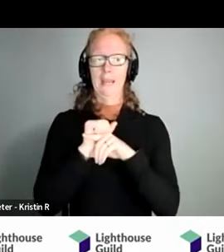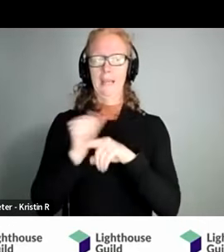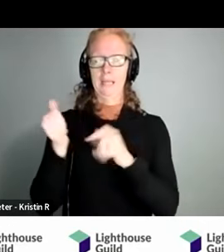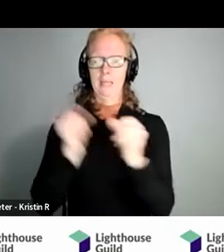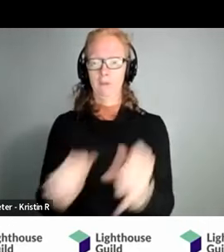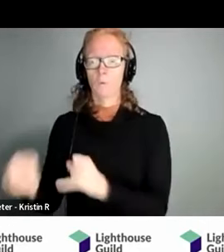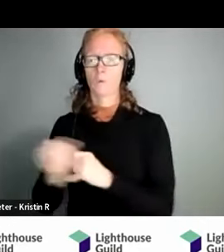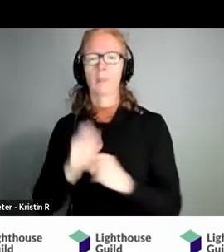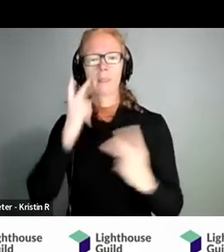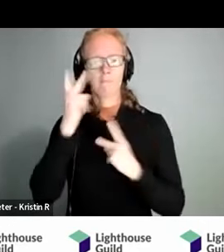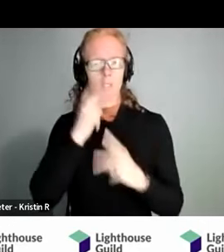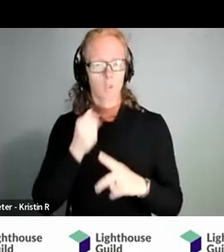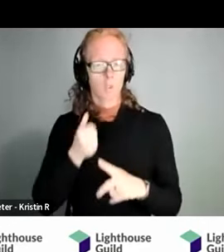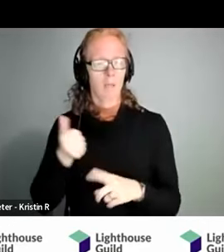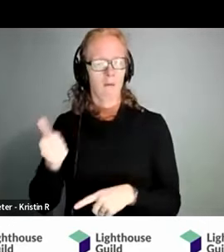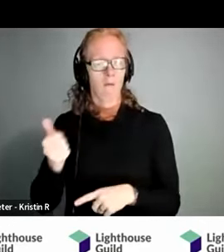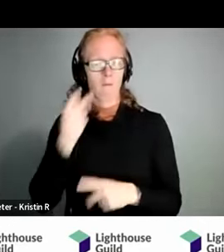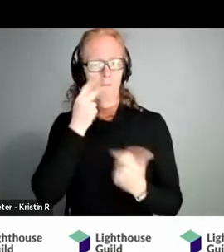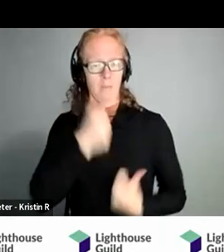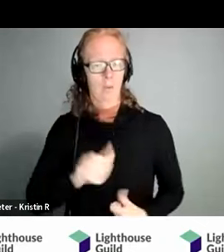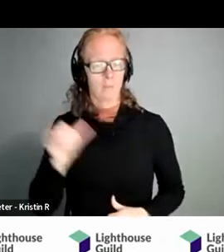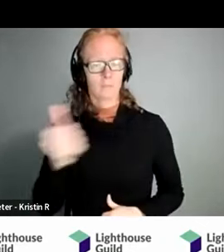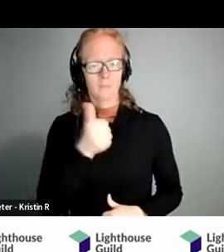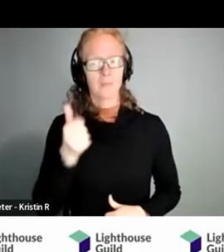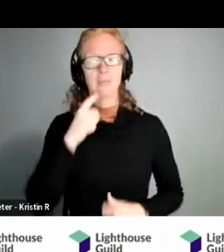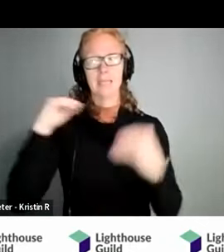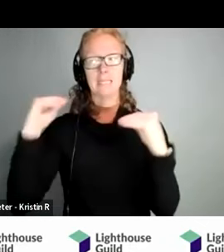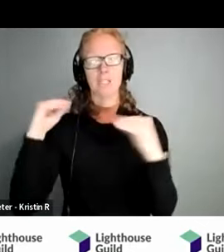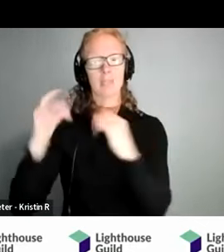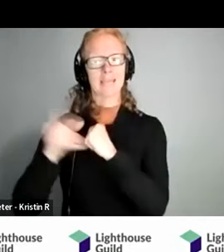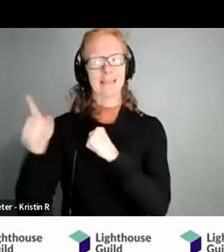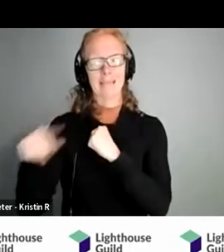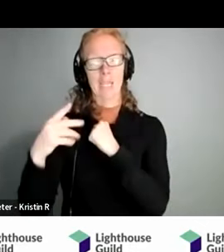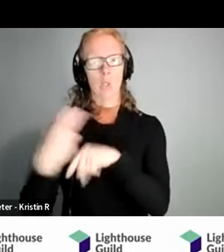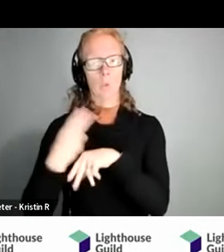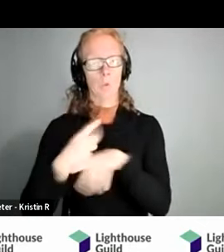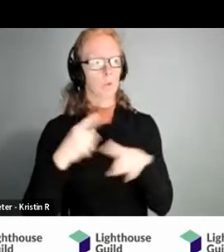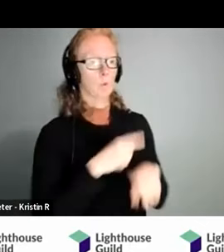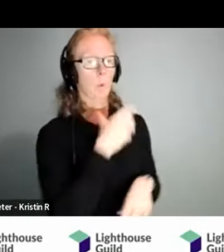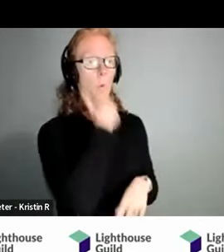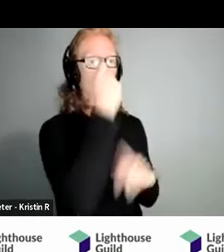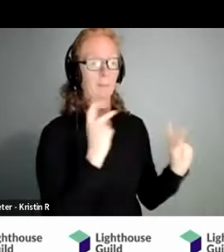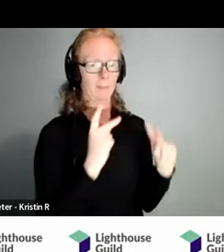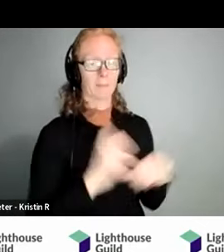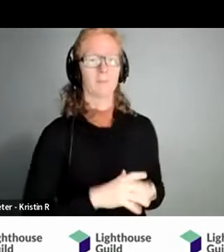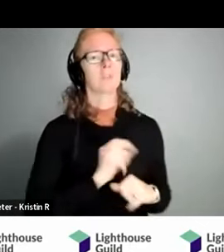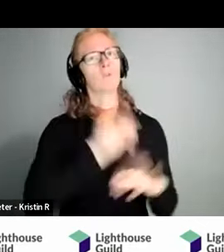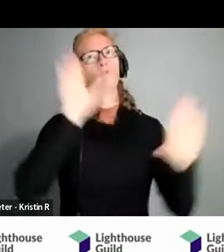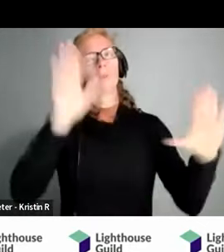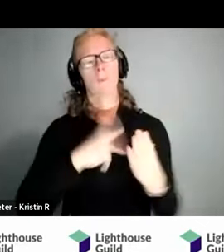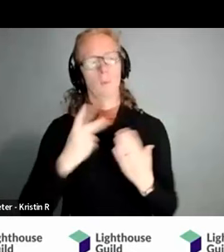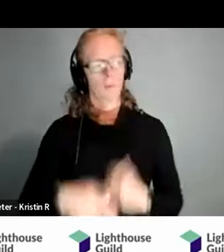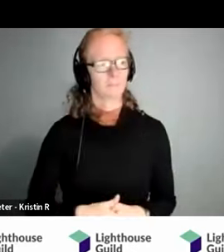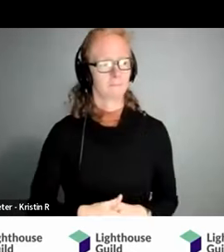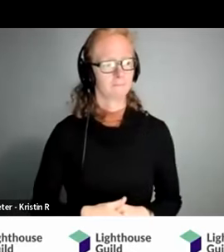are visually impaired themselves and they're teaching the tech that they use uh to seniors uh so it's a great program it's a